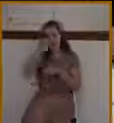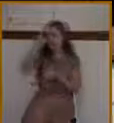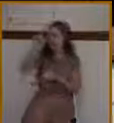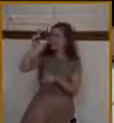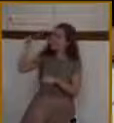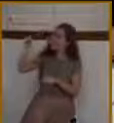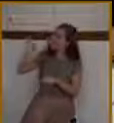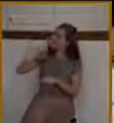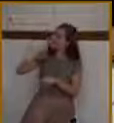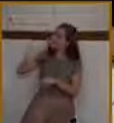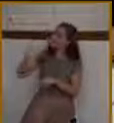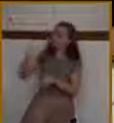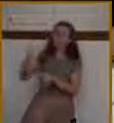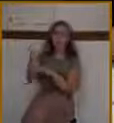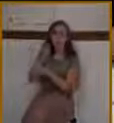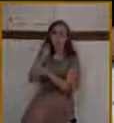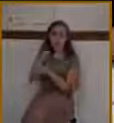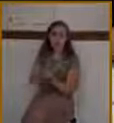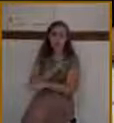together.